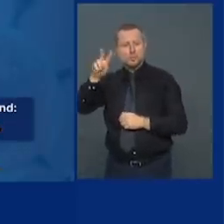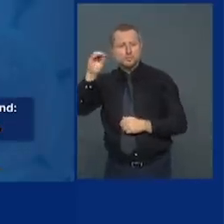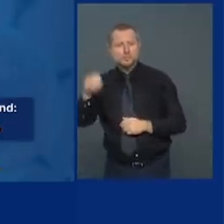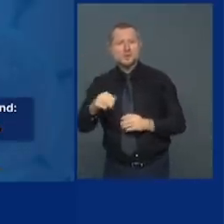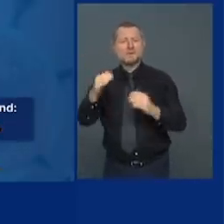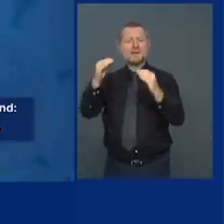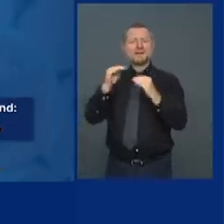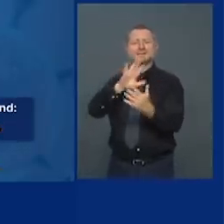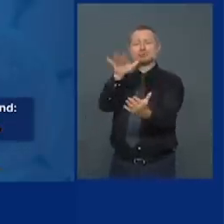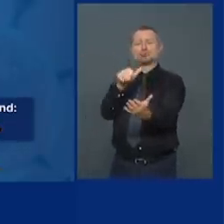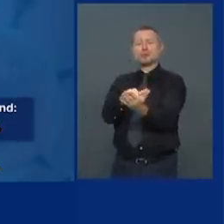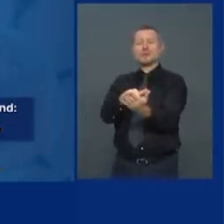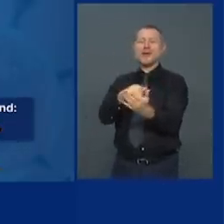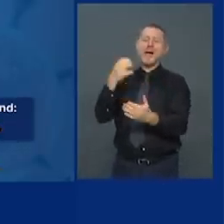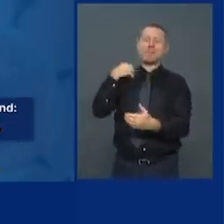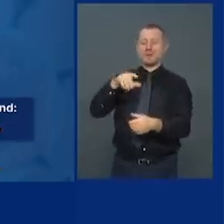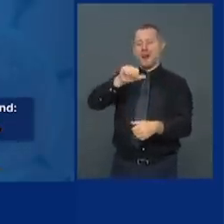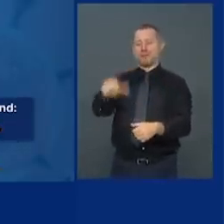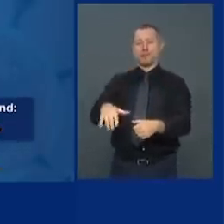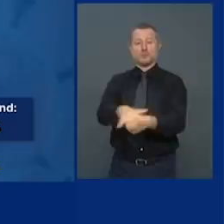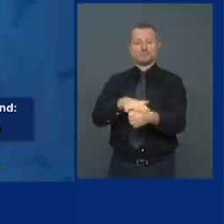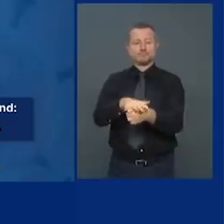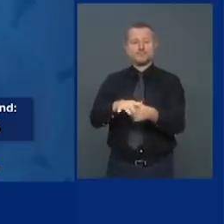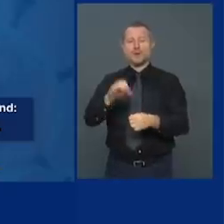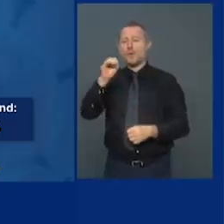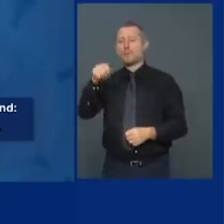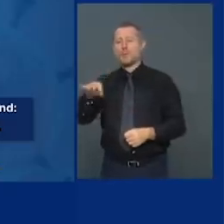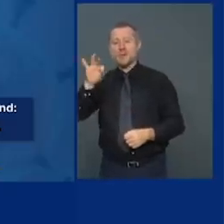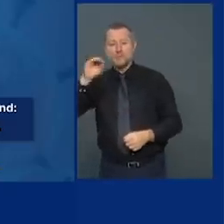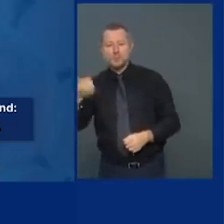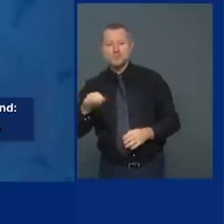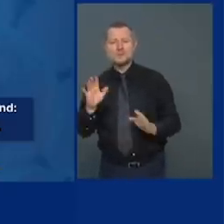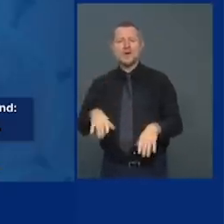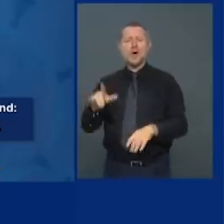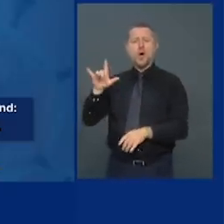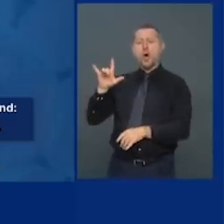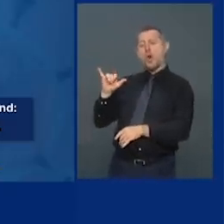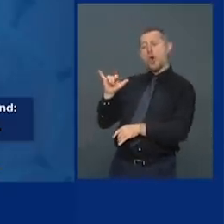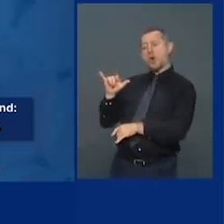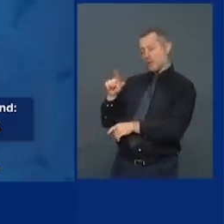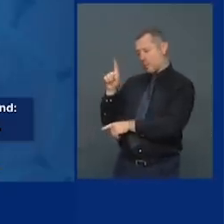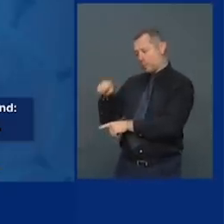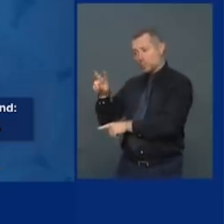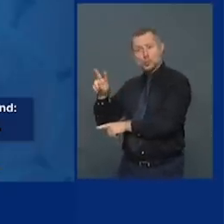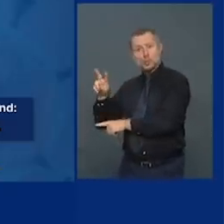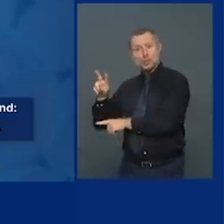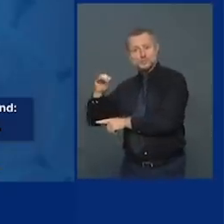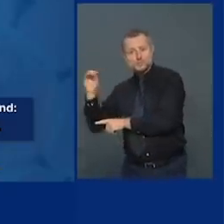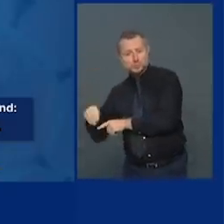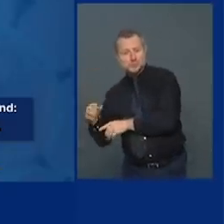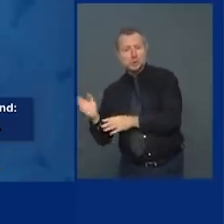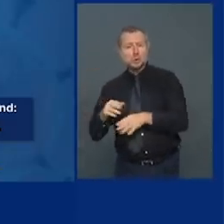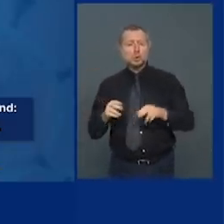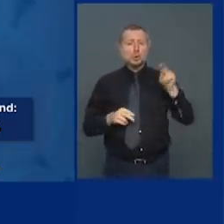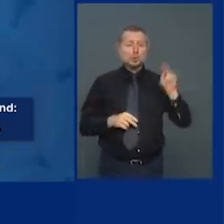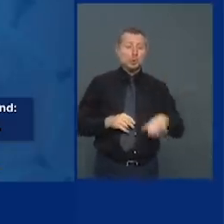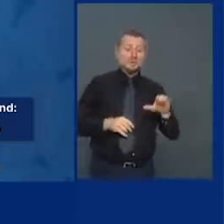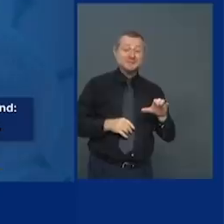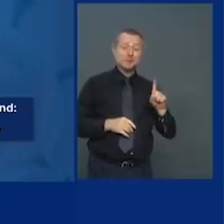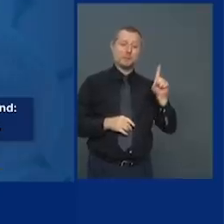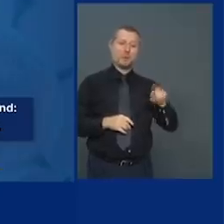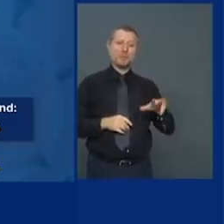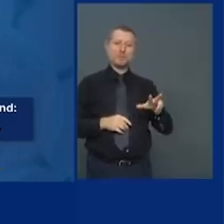Long Island 1.2, New York City 1.3. But the